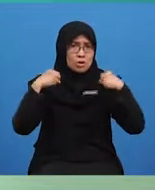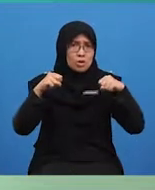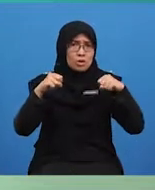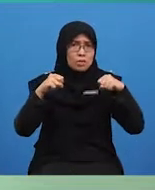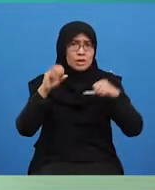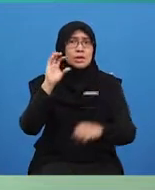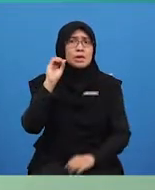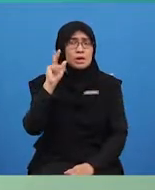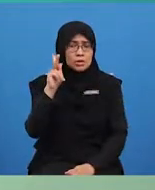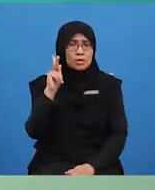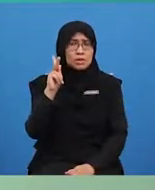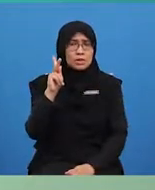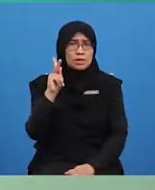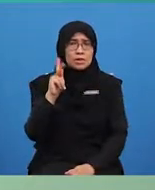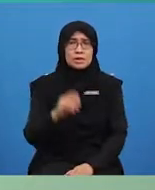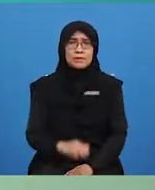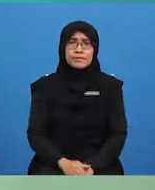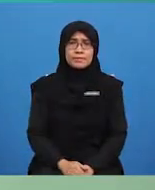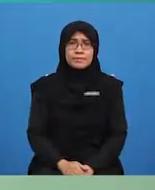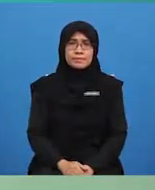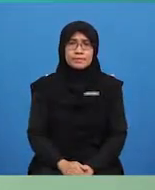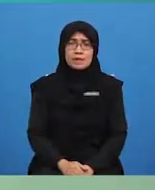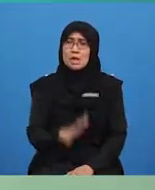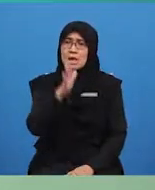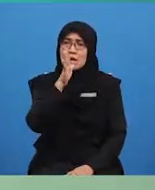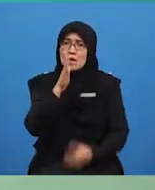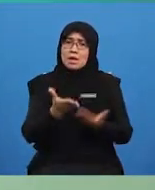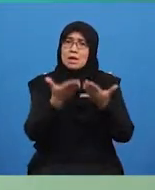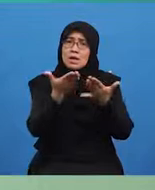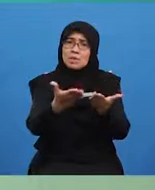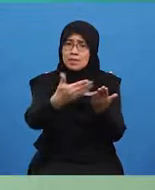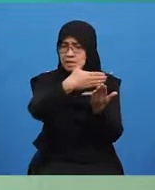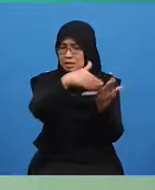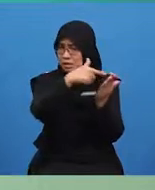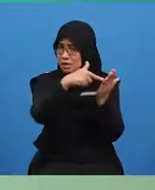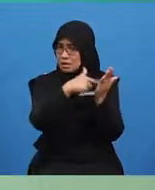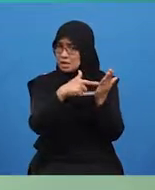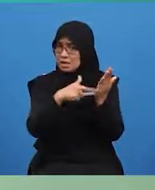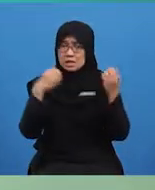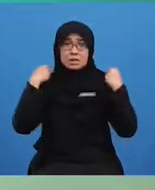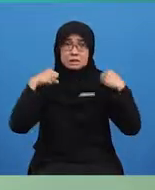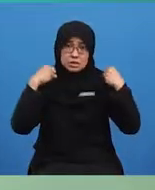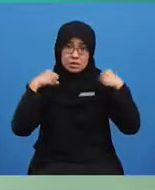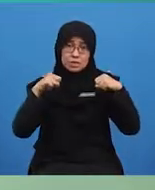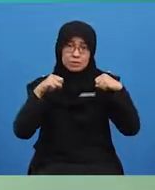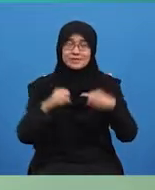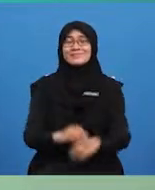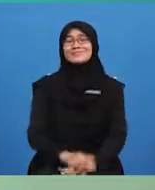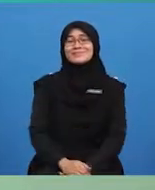I'm with YOLO now. Will you send me the shopping list? Okay, Mum. See you later.